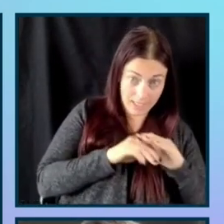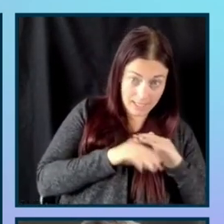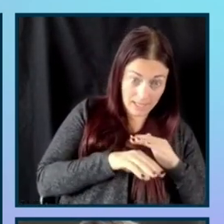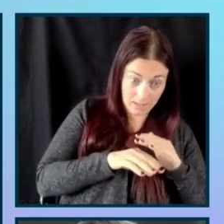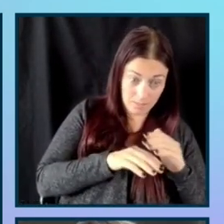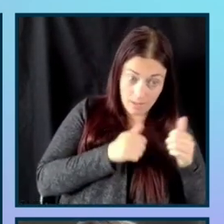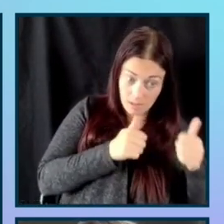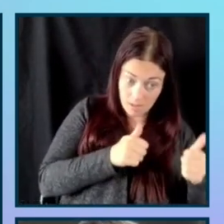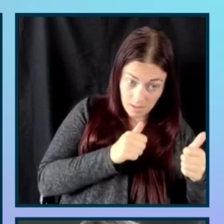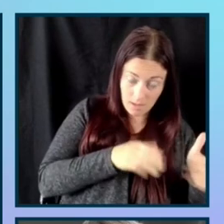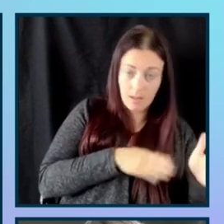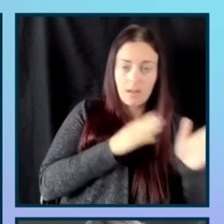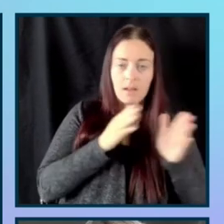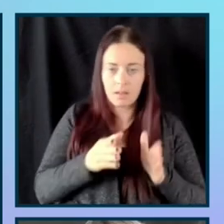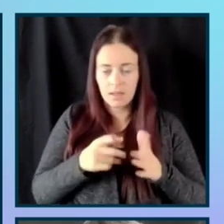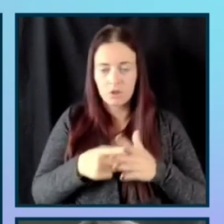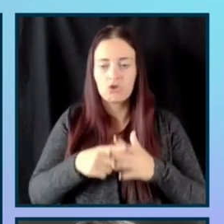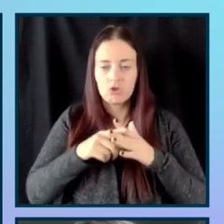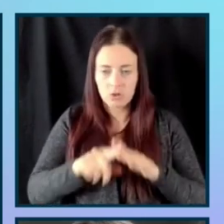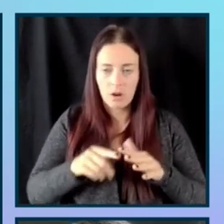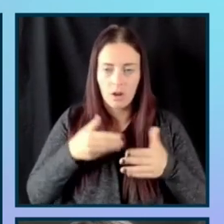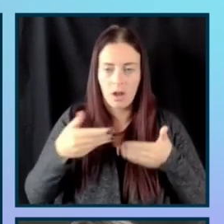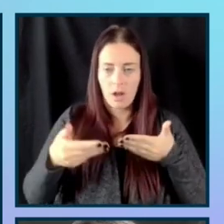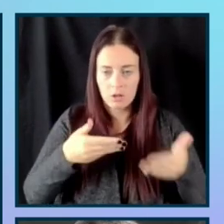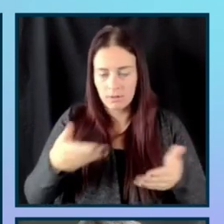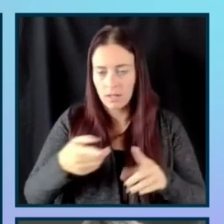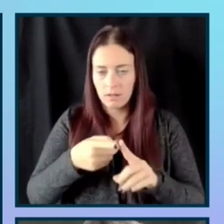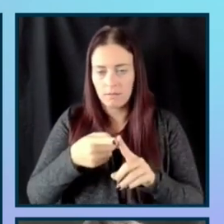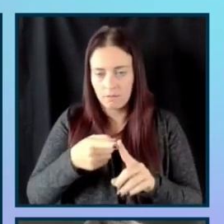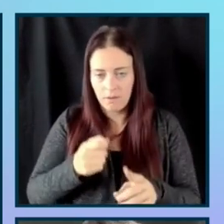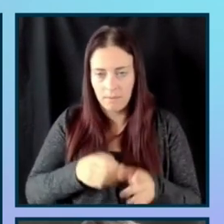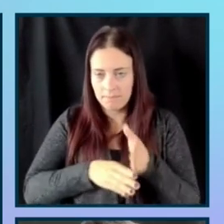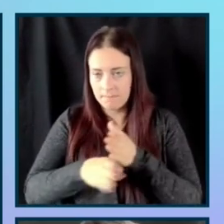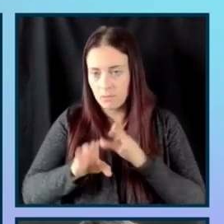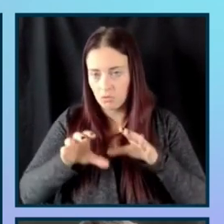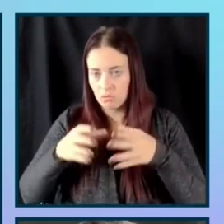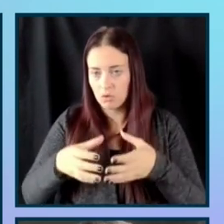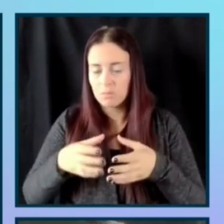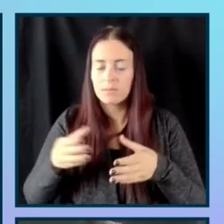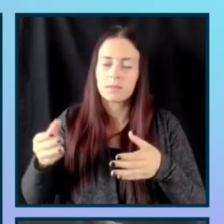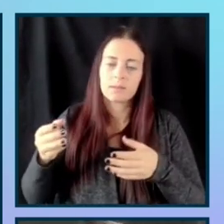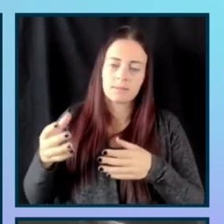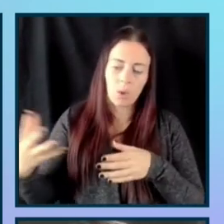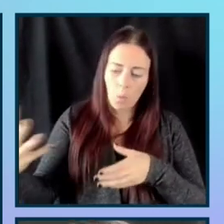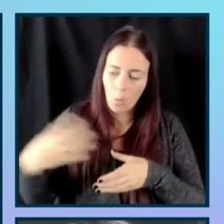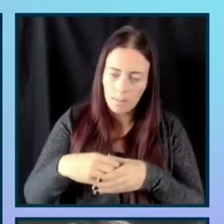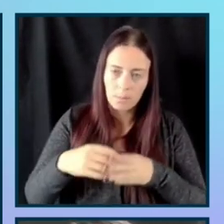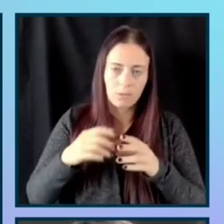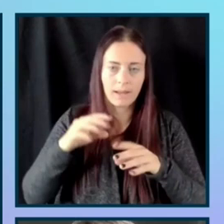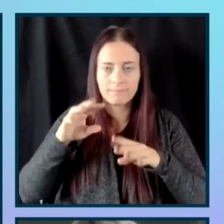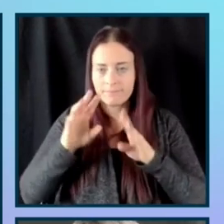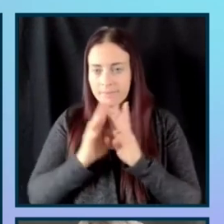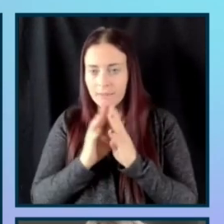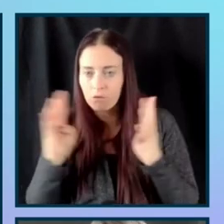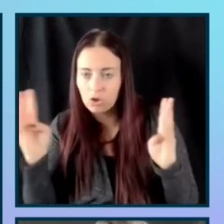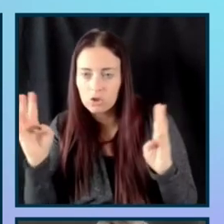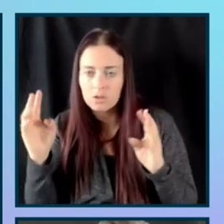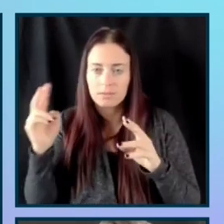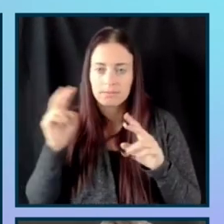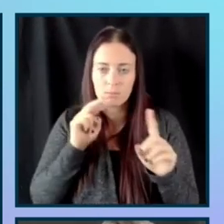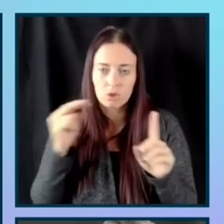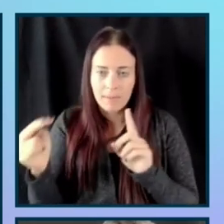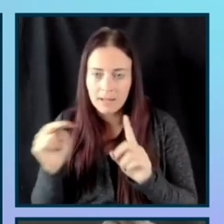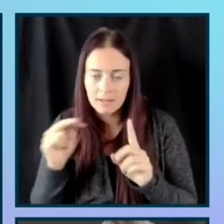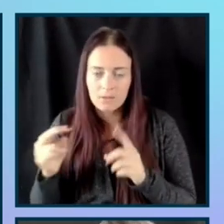um, hiring from these underrepresented groups, bringing in those diverse perspectives, and then of course, creating those, um,